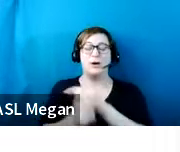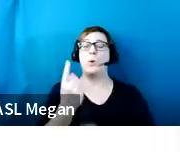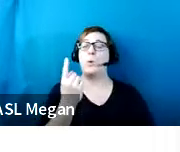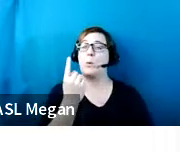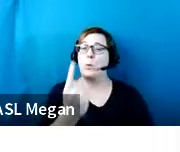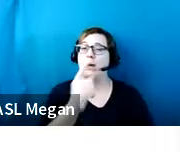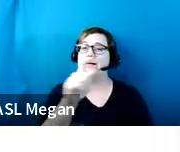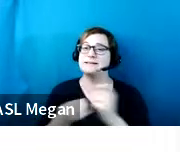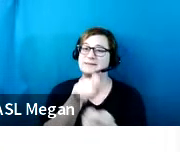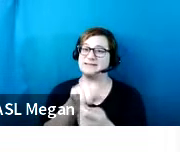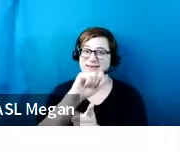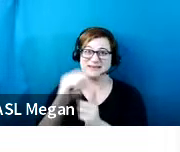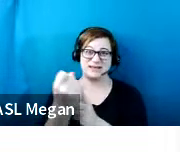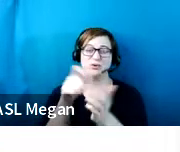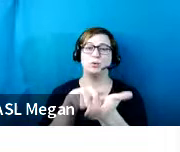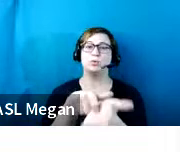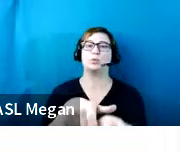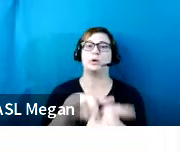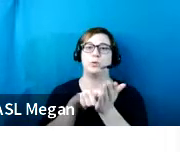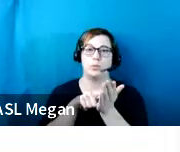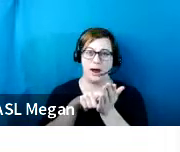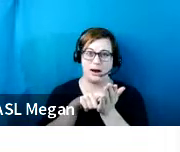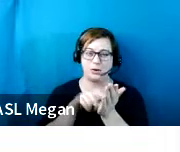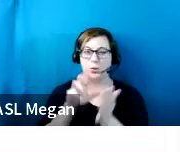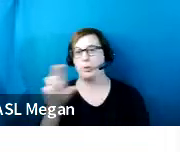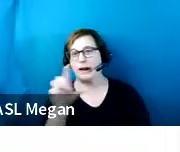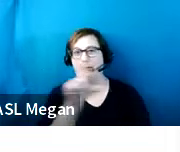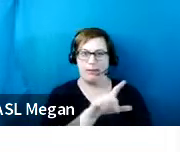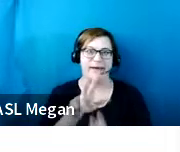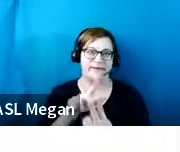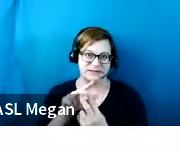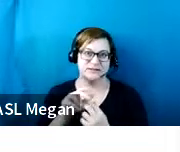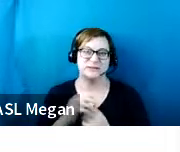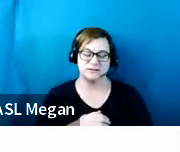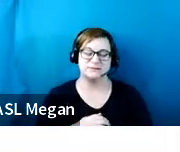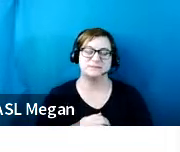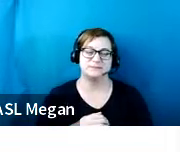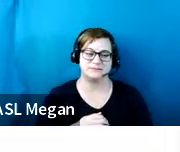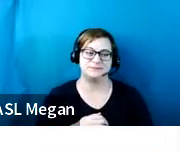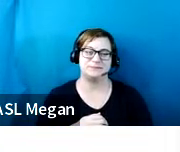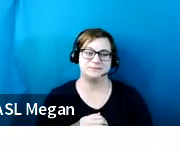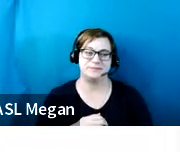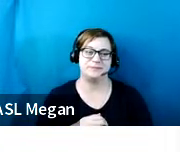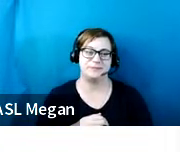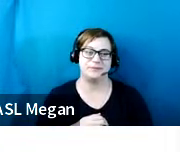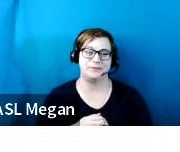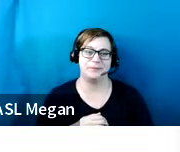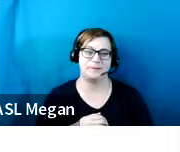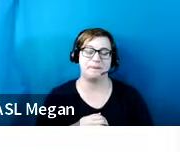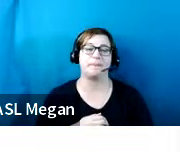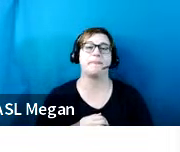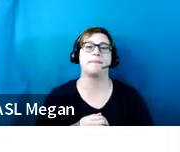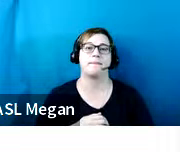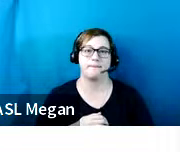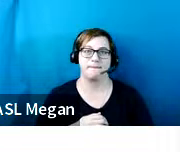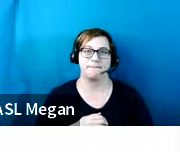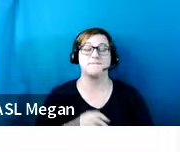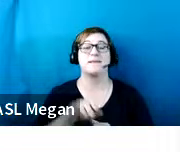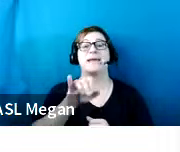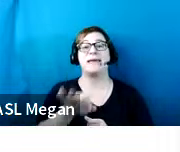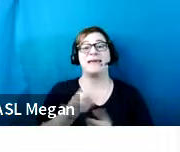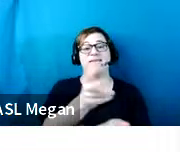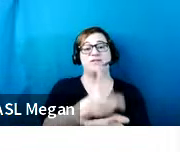in which it is dictated which side of the vehicle the access aisle is on. This is if it is angled parking,